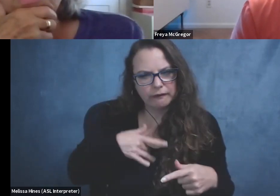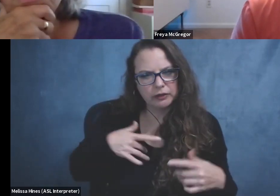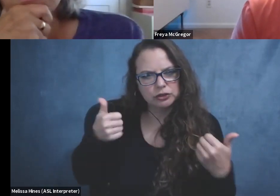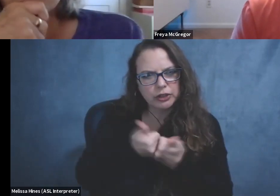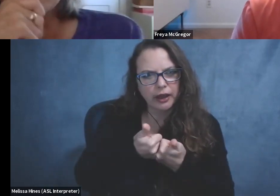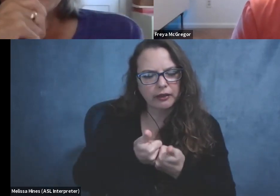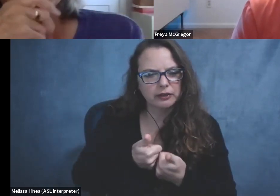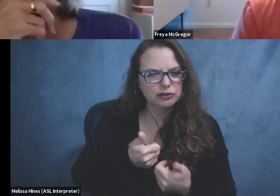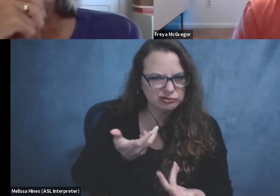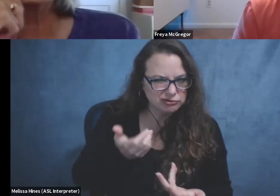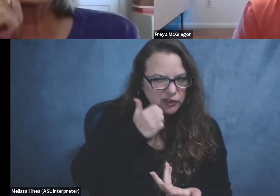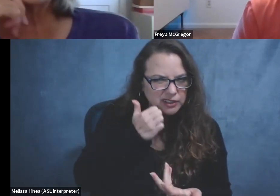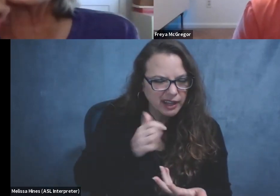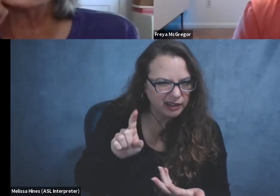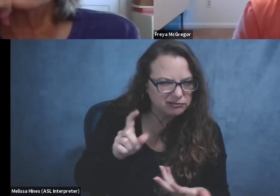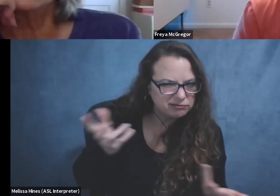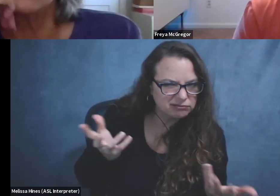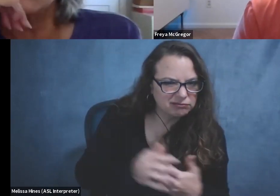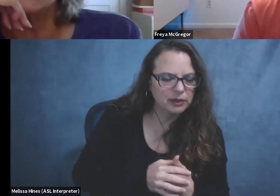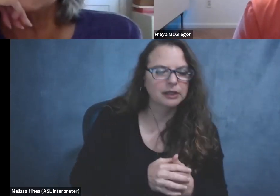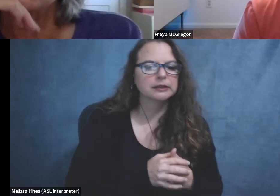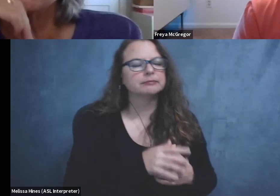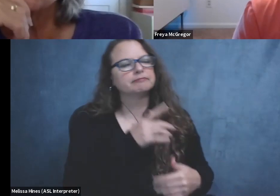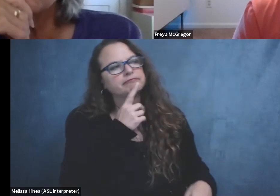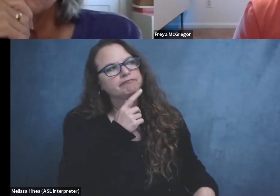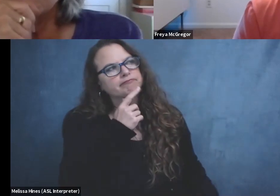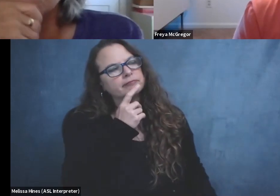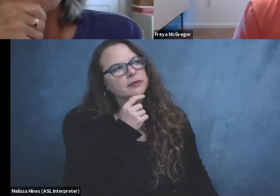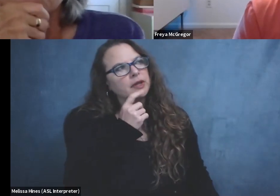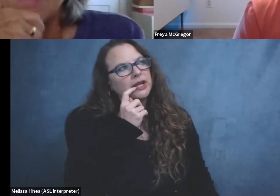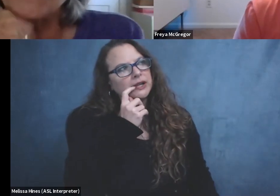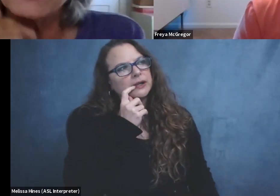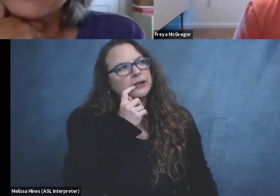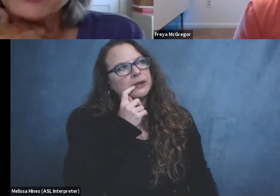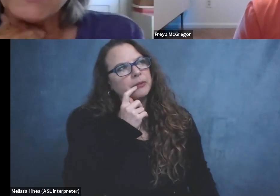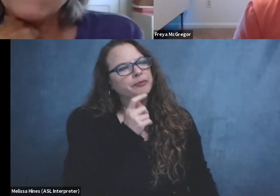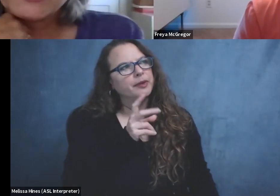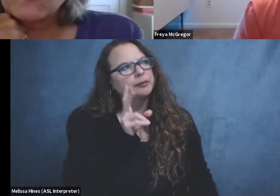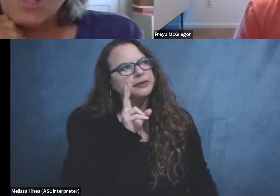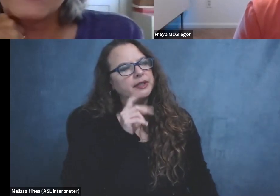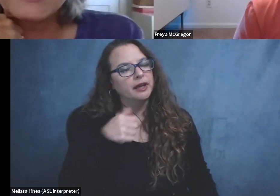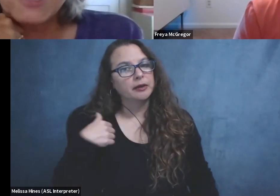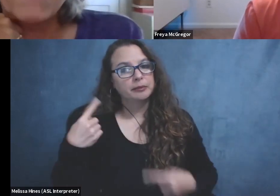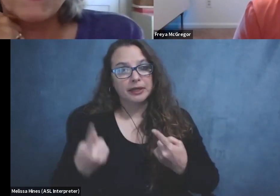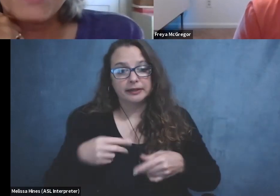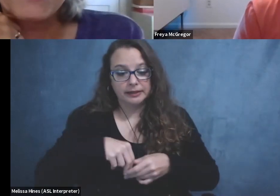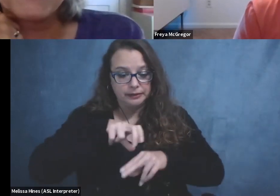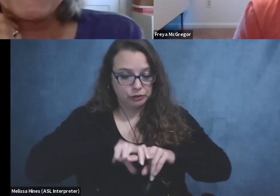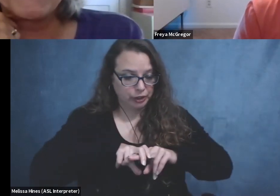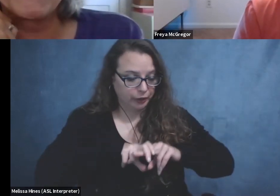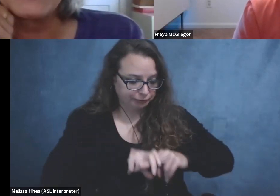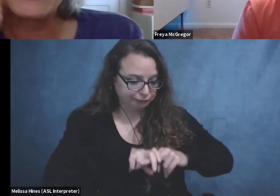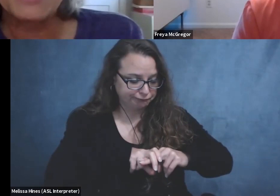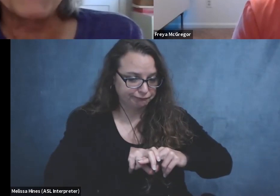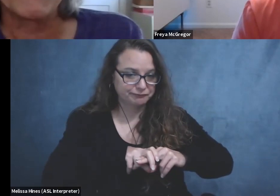life. Um, well, let's see. Um, I've been in the chair for so long that it's hard for me